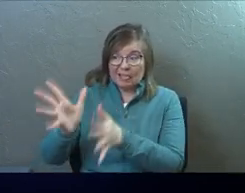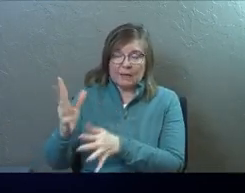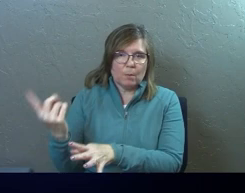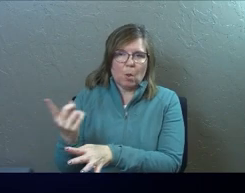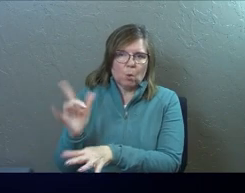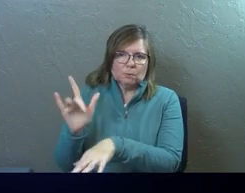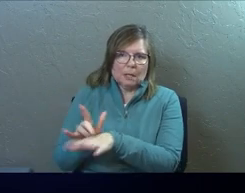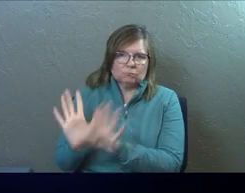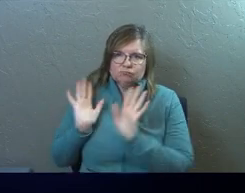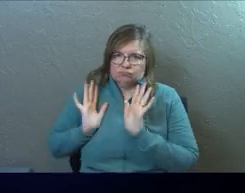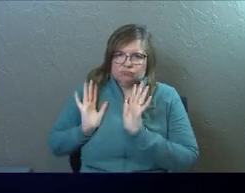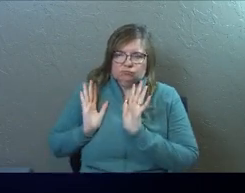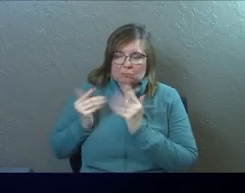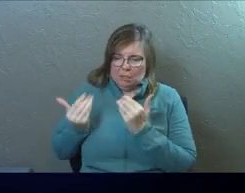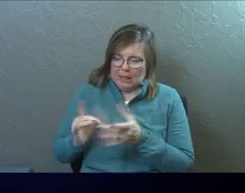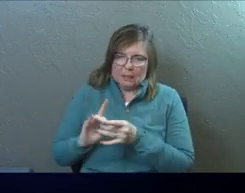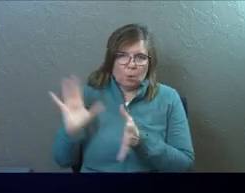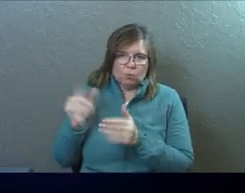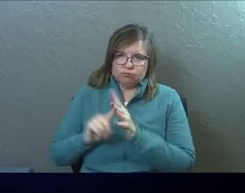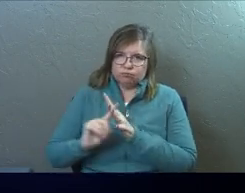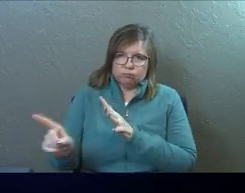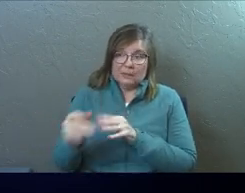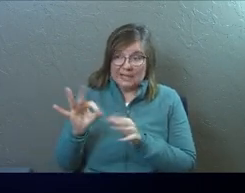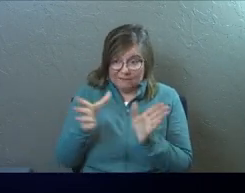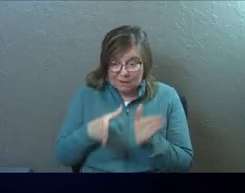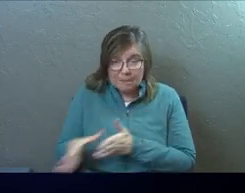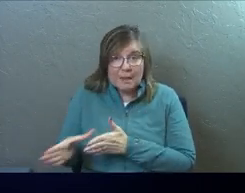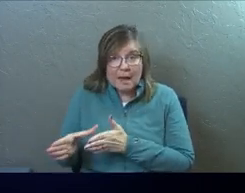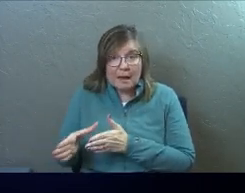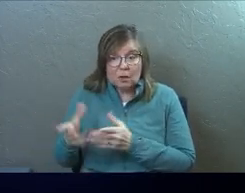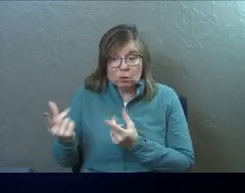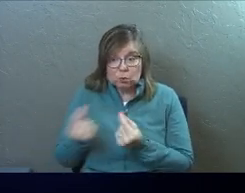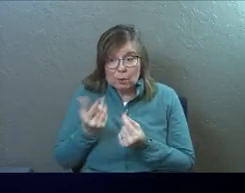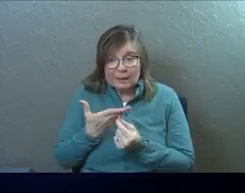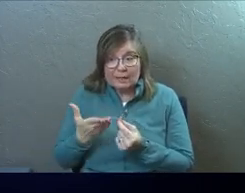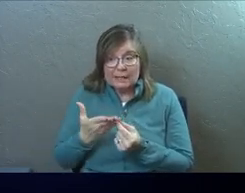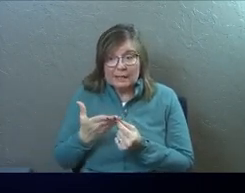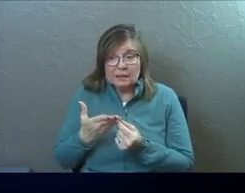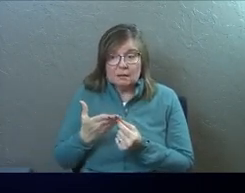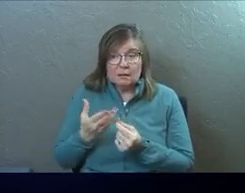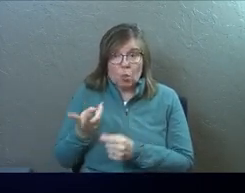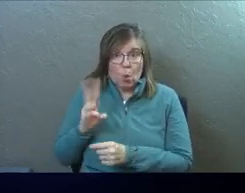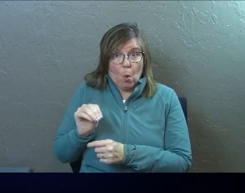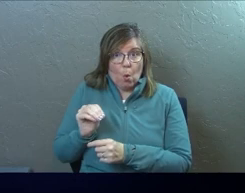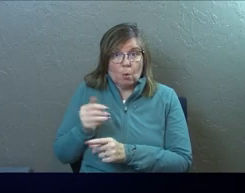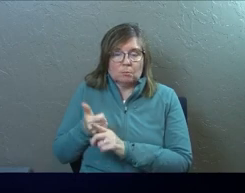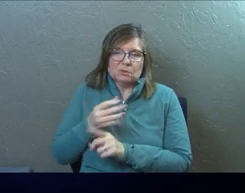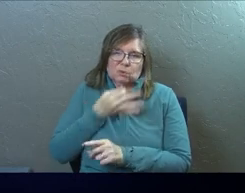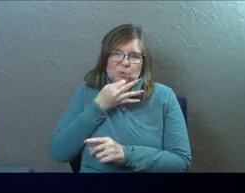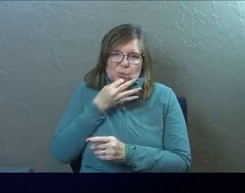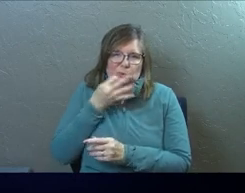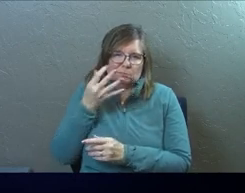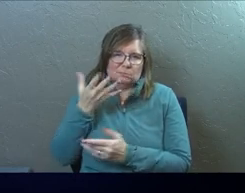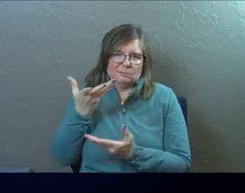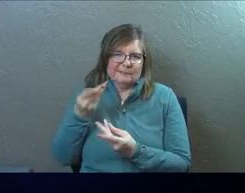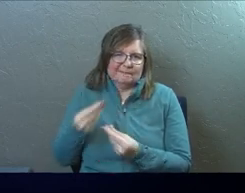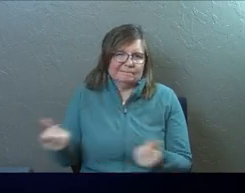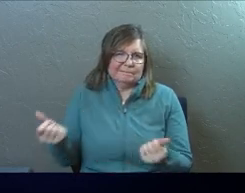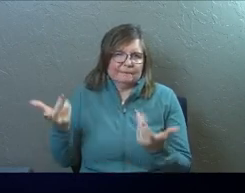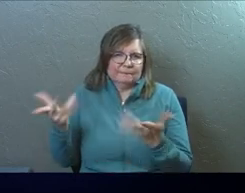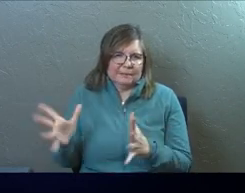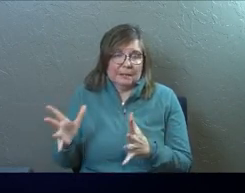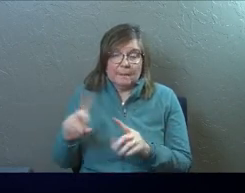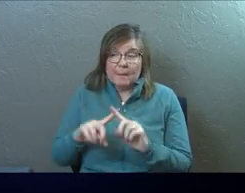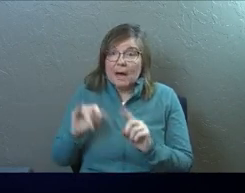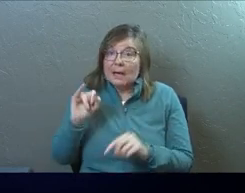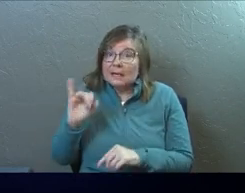men alone. Let them go. If they are planning and doing these things merely on their own, will soon be overthrown. But